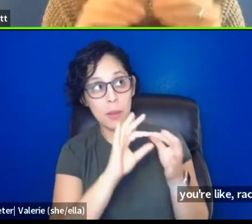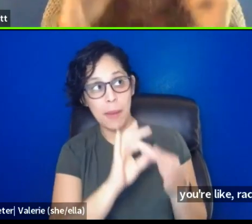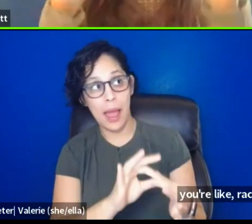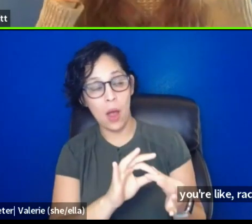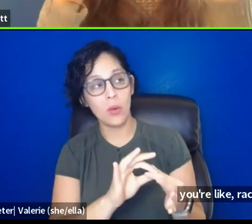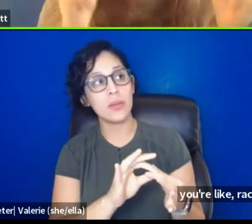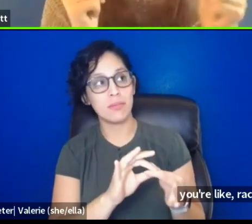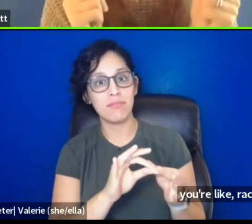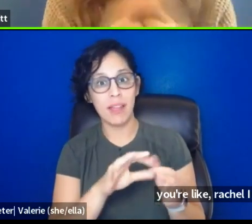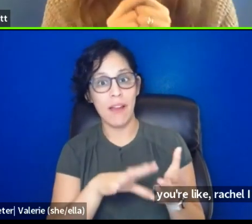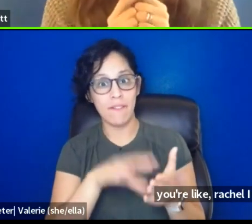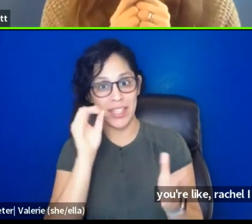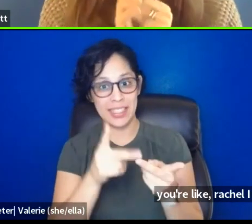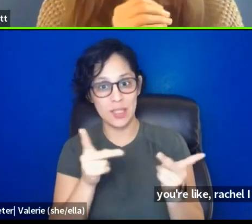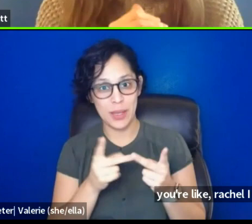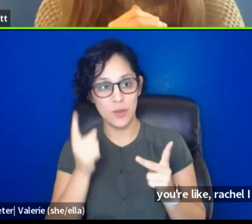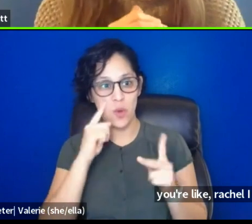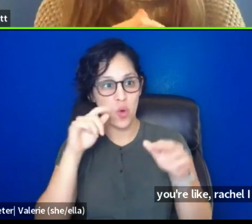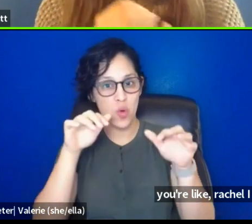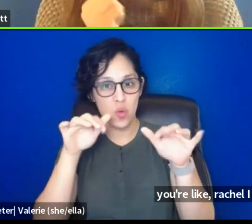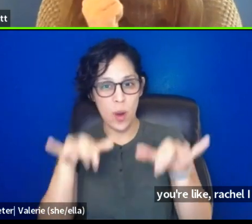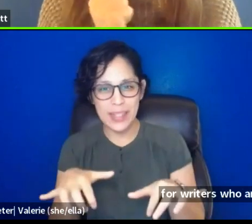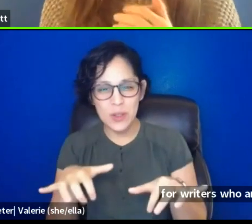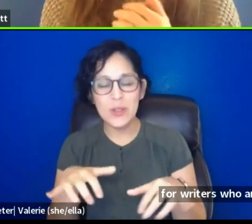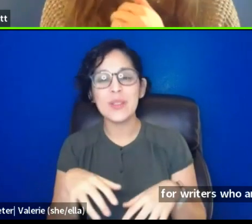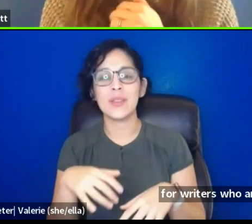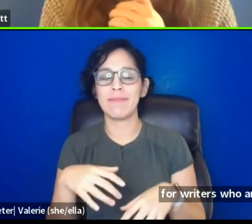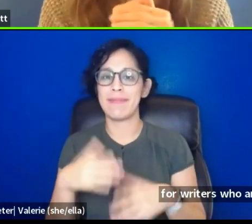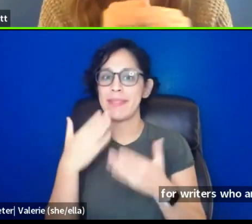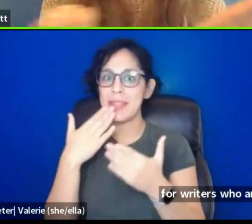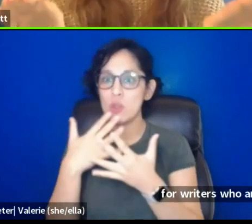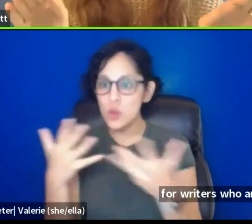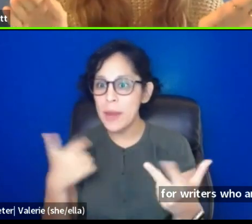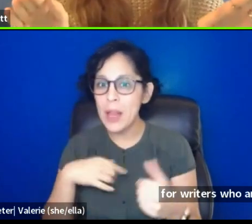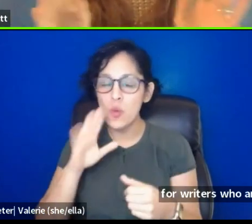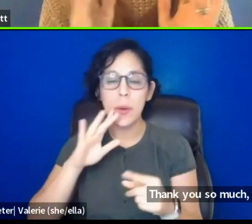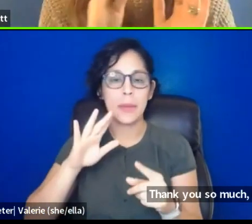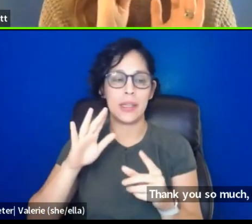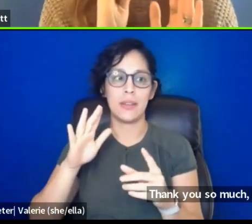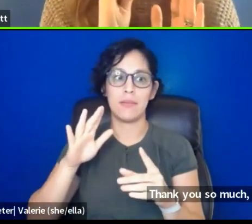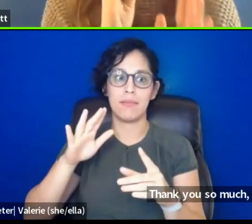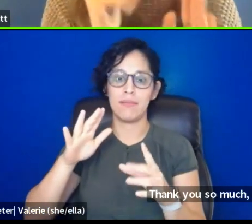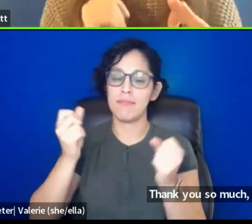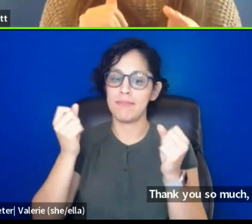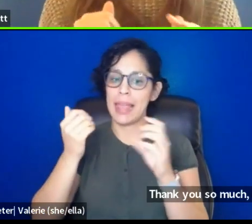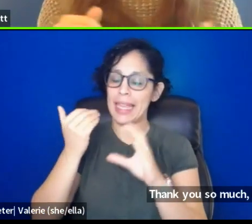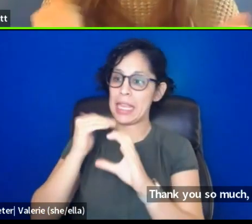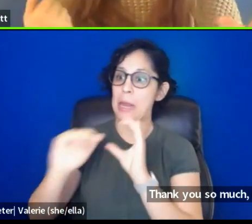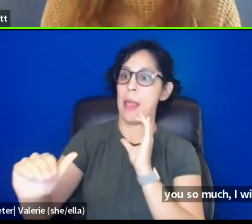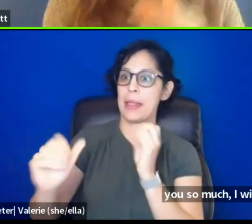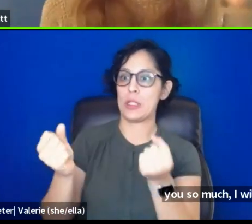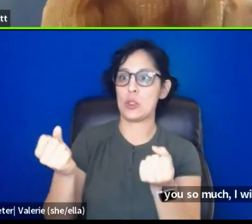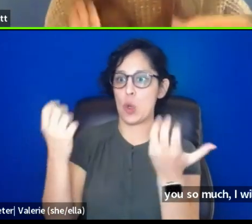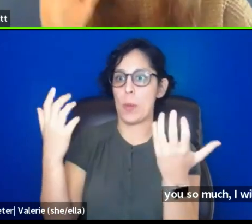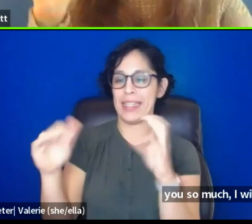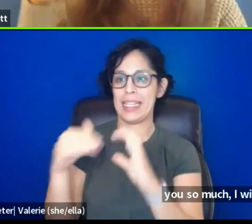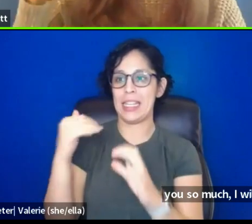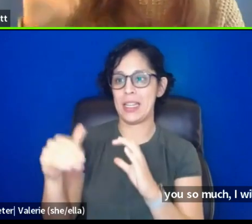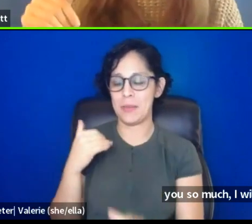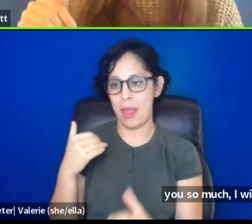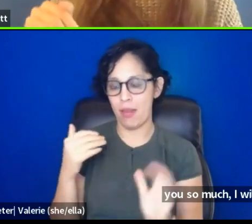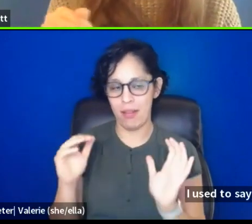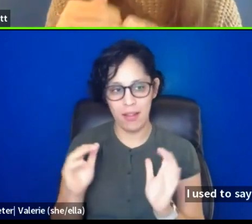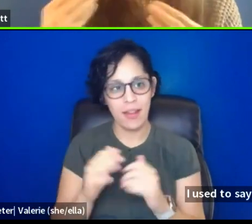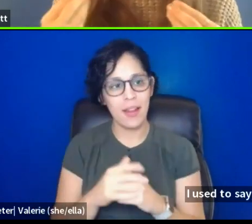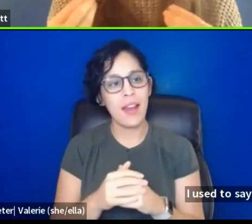or caregivers. I got your message. Thank you so much. And I will be replying to so many emails. I used to say right after we're done